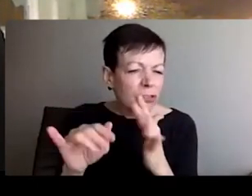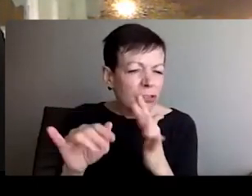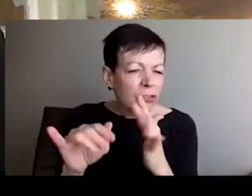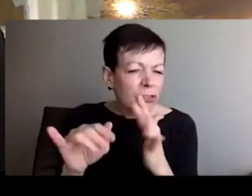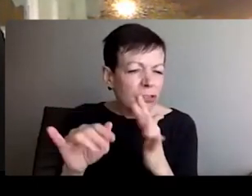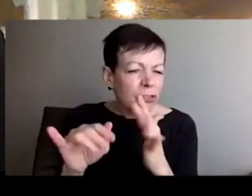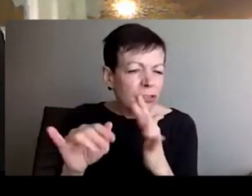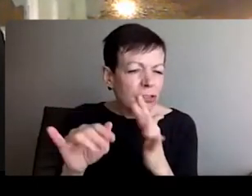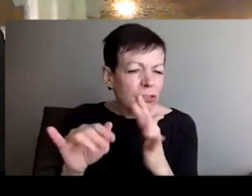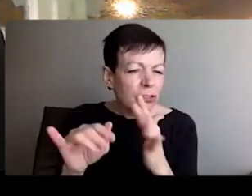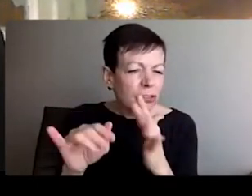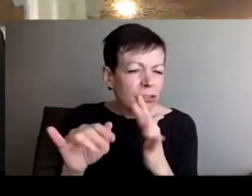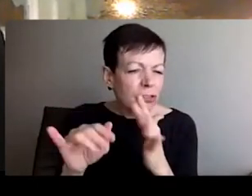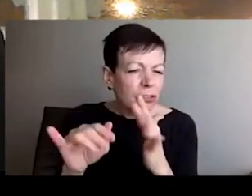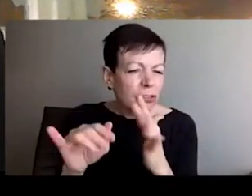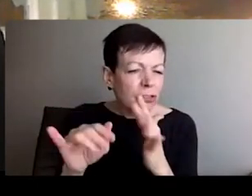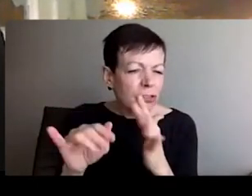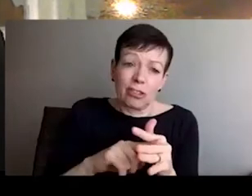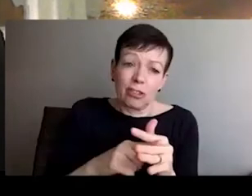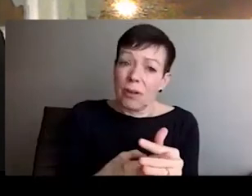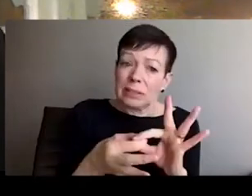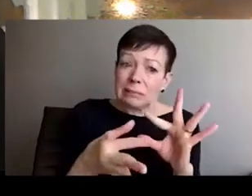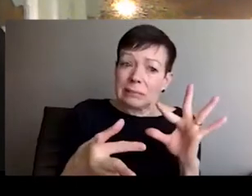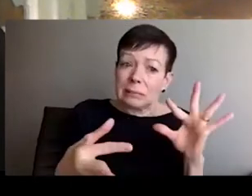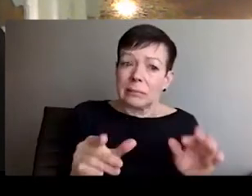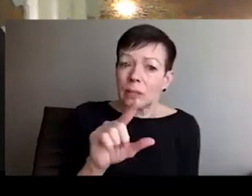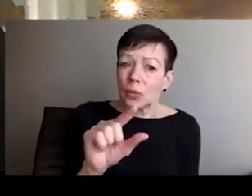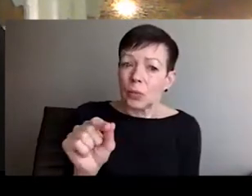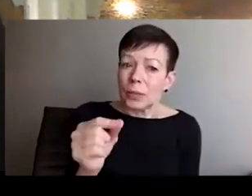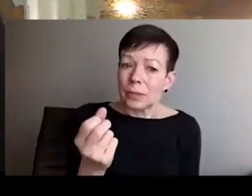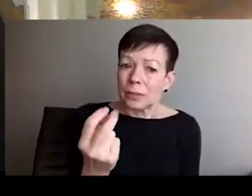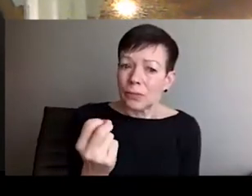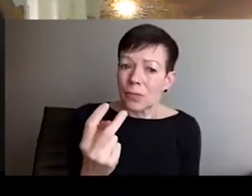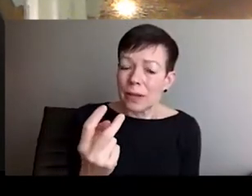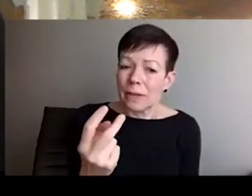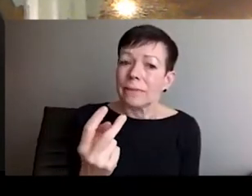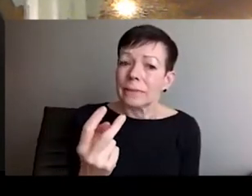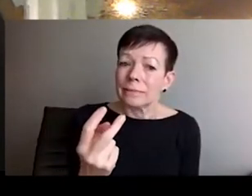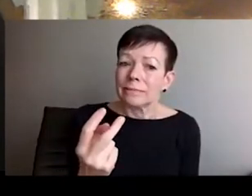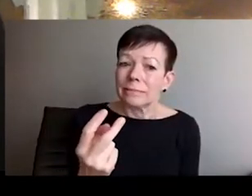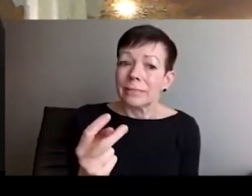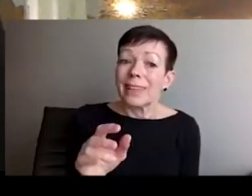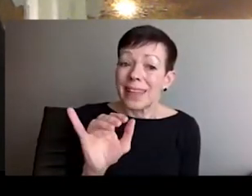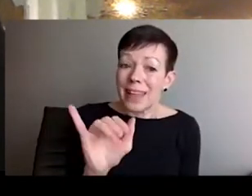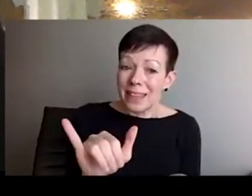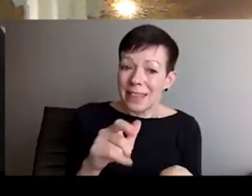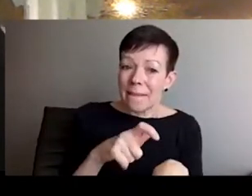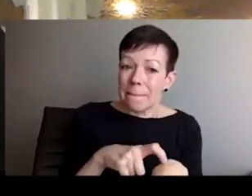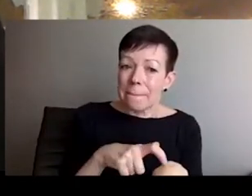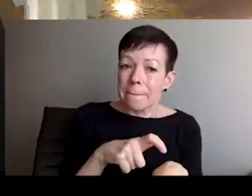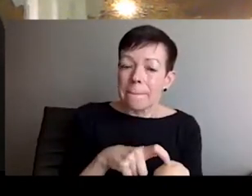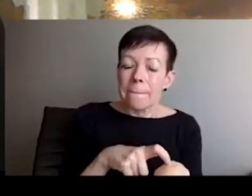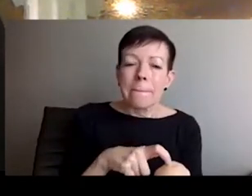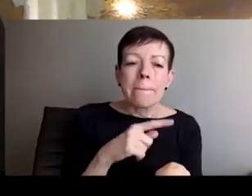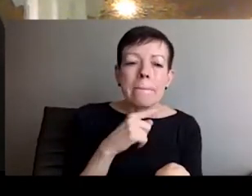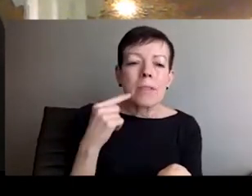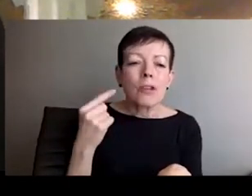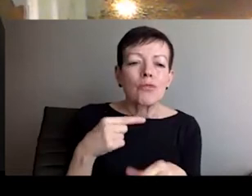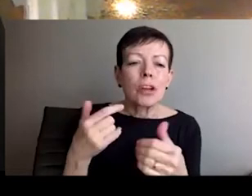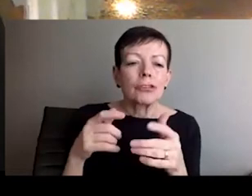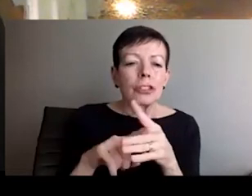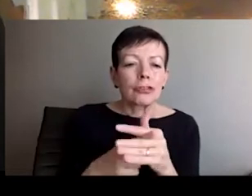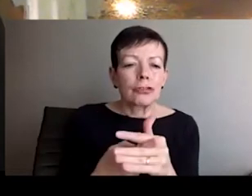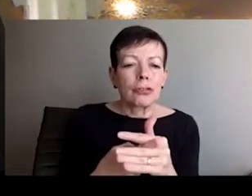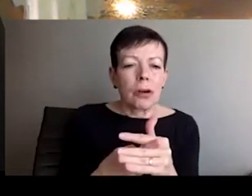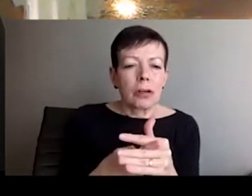friends from Russia, with whom we did some projects together in the